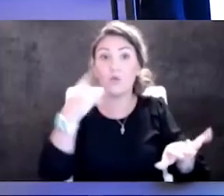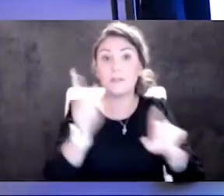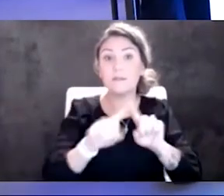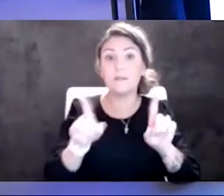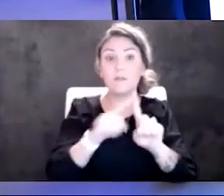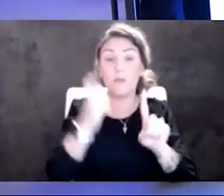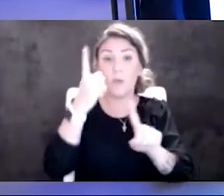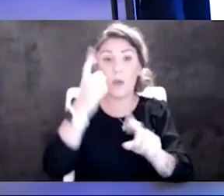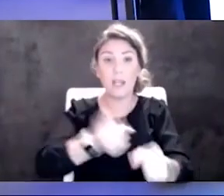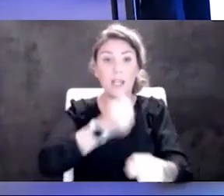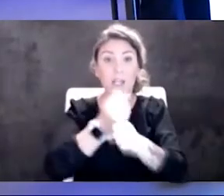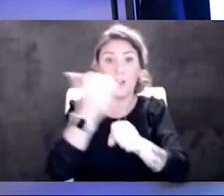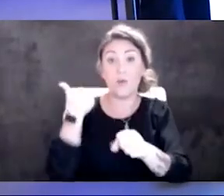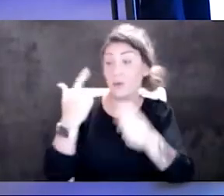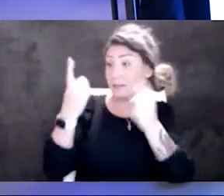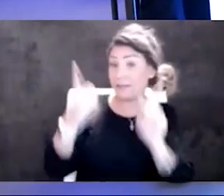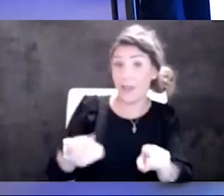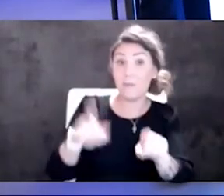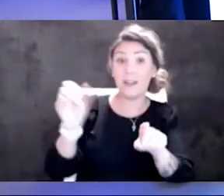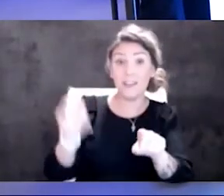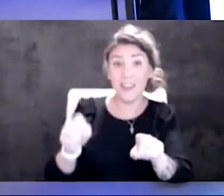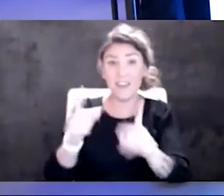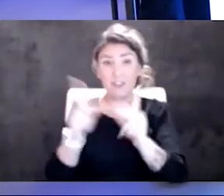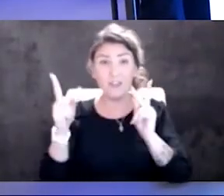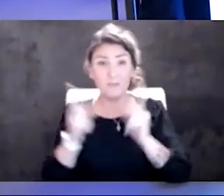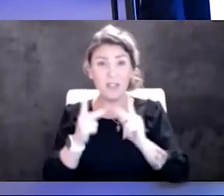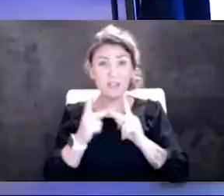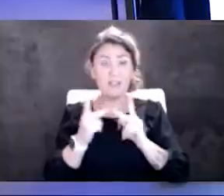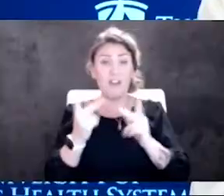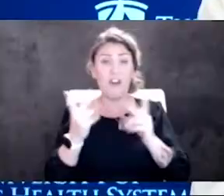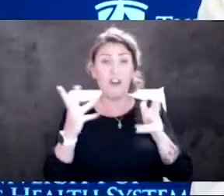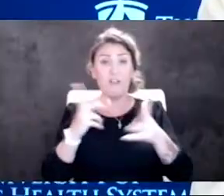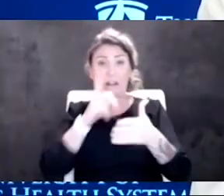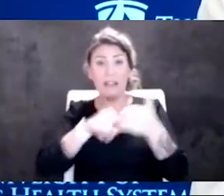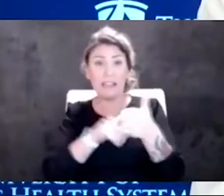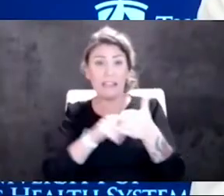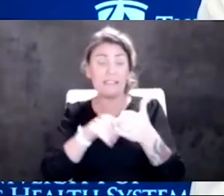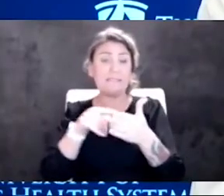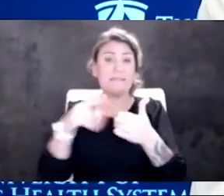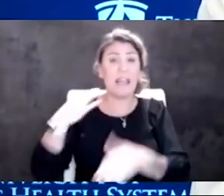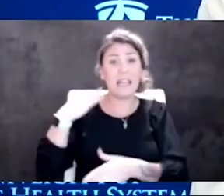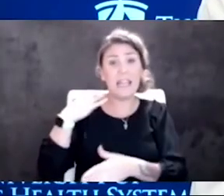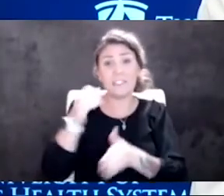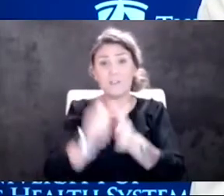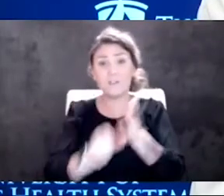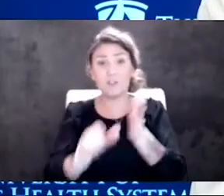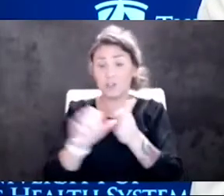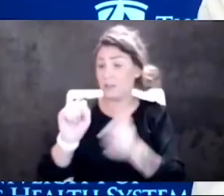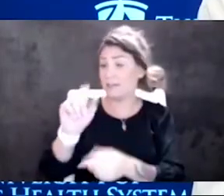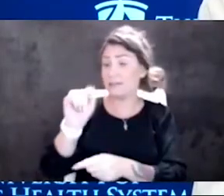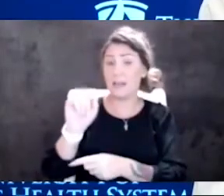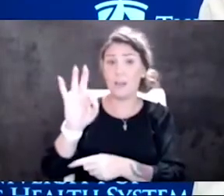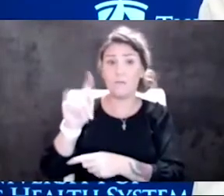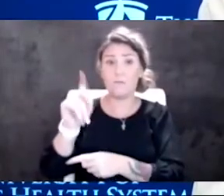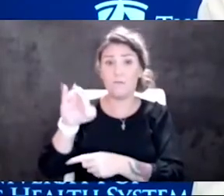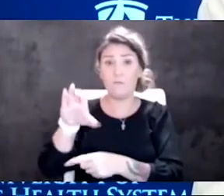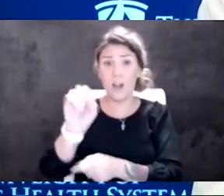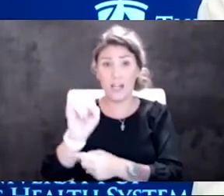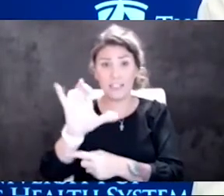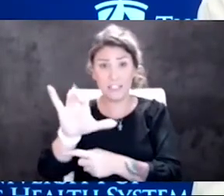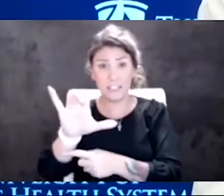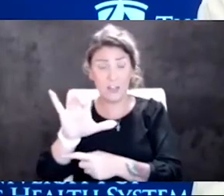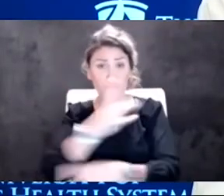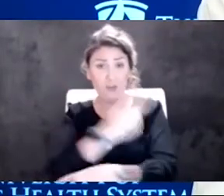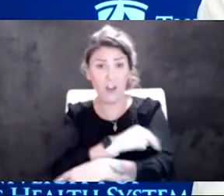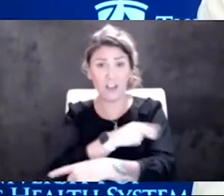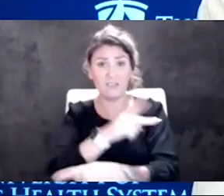And just to say, there are places that are already canceling elective surgeries. For example, St. Francis, our St. Francis campus has been so full, they had to cancel half their orthopedic joint